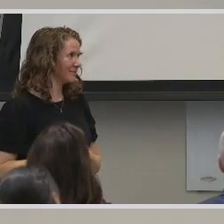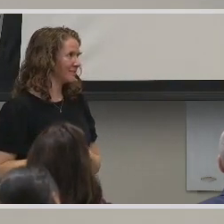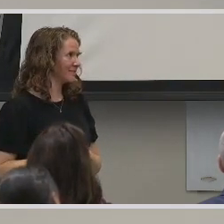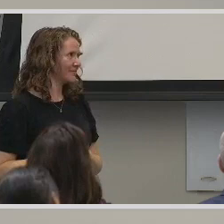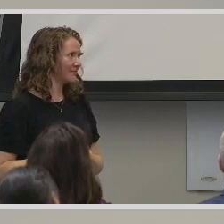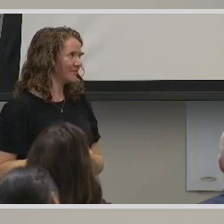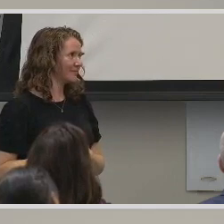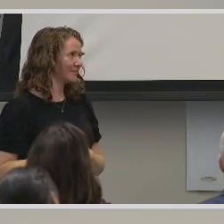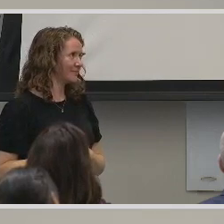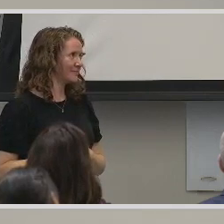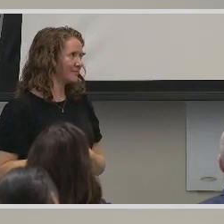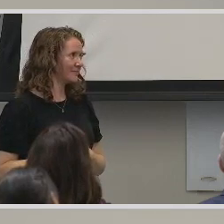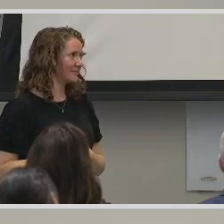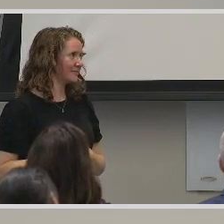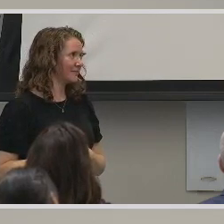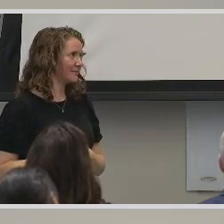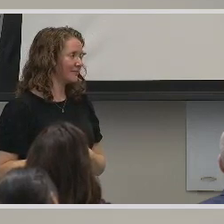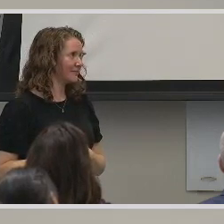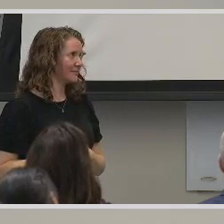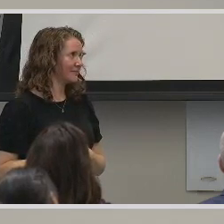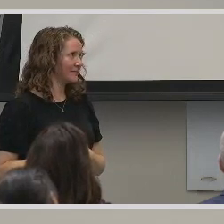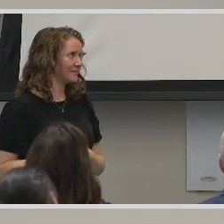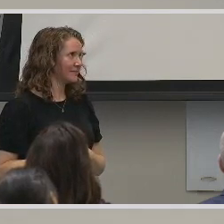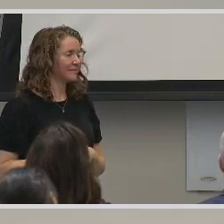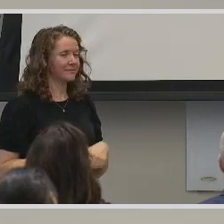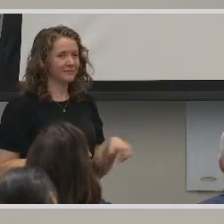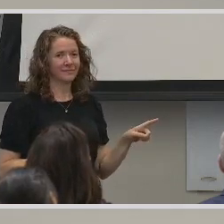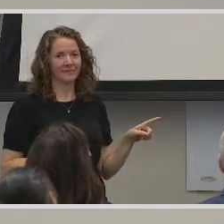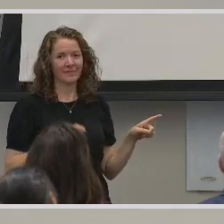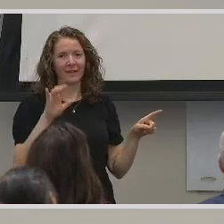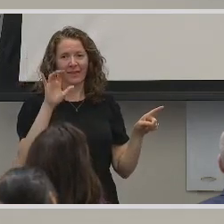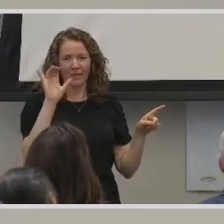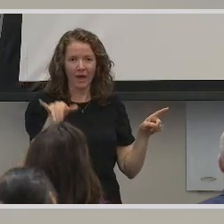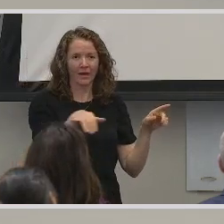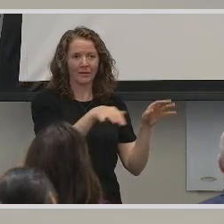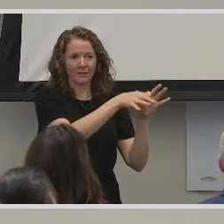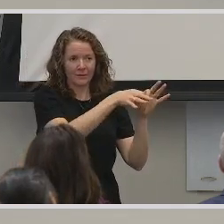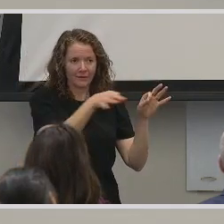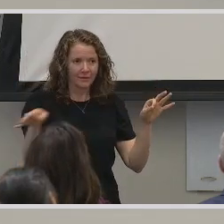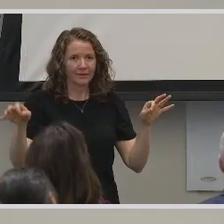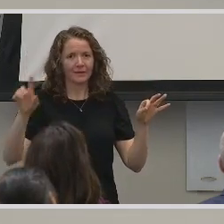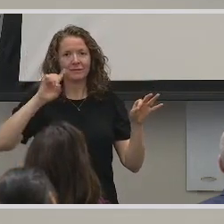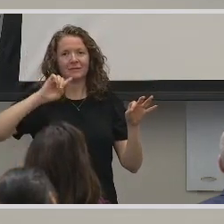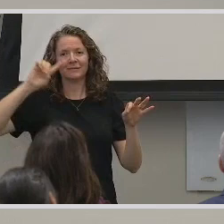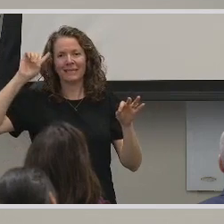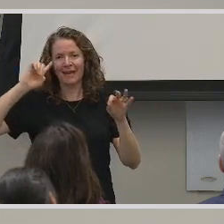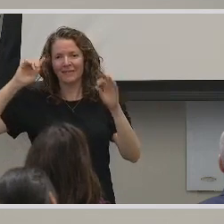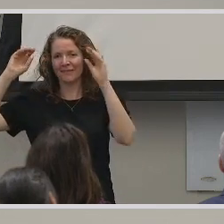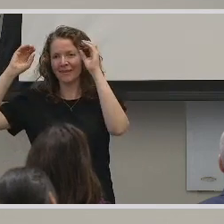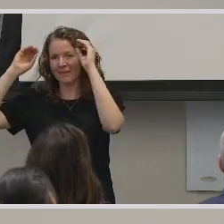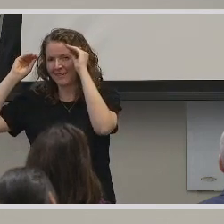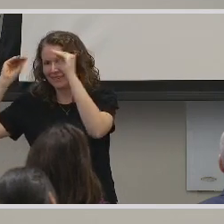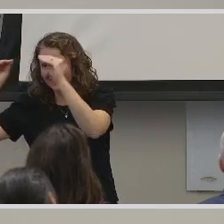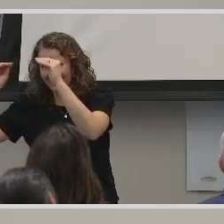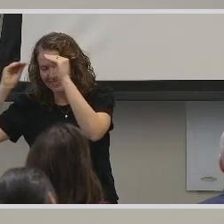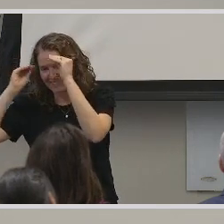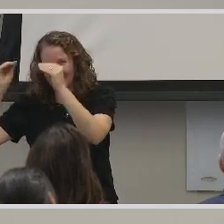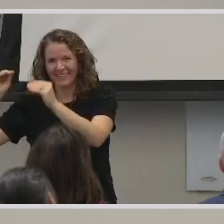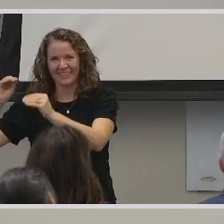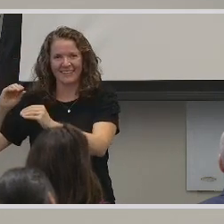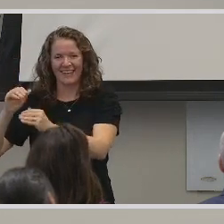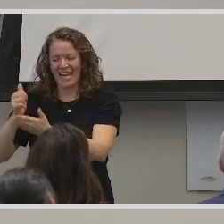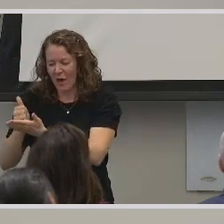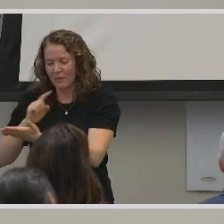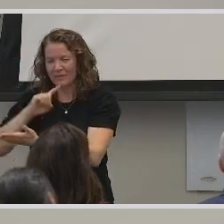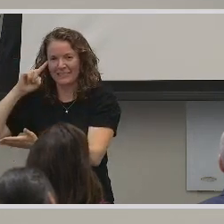going to the bathroom. So that's for deaf education basically to try and help